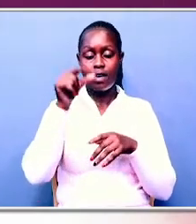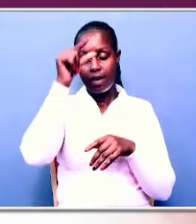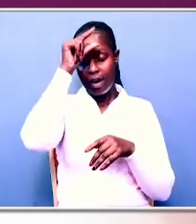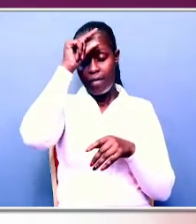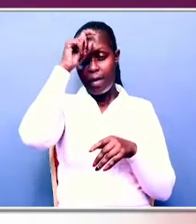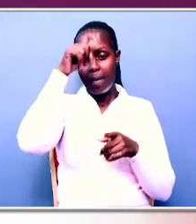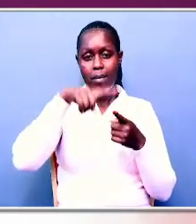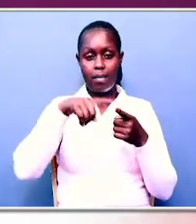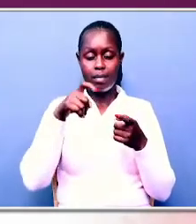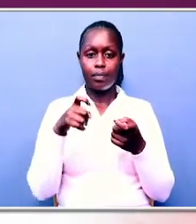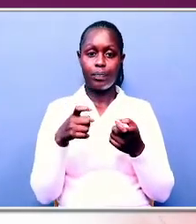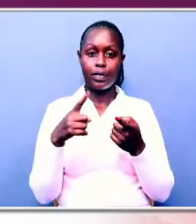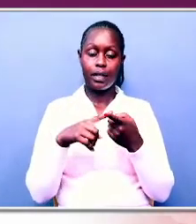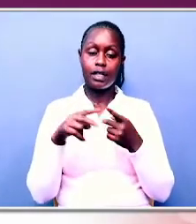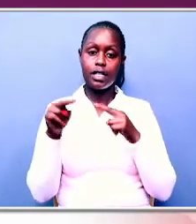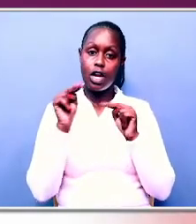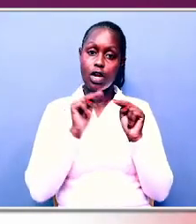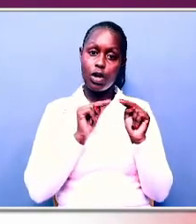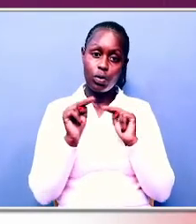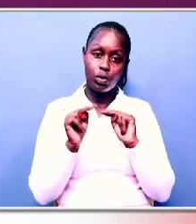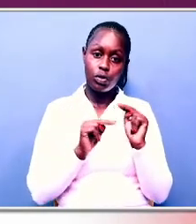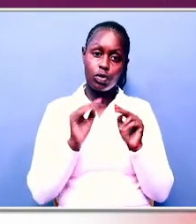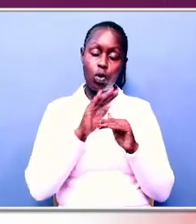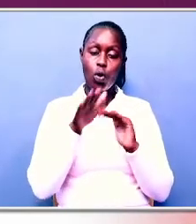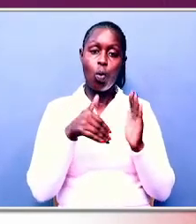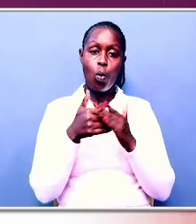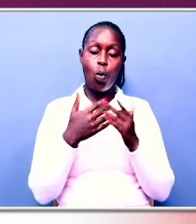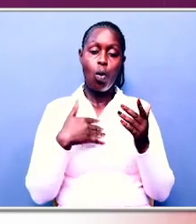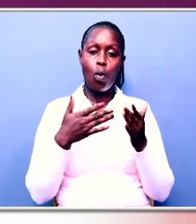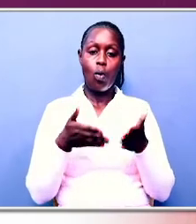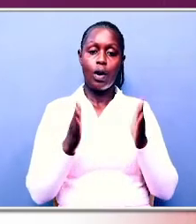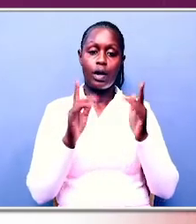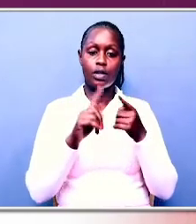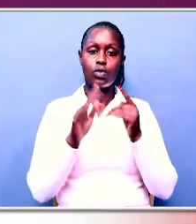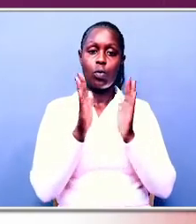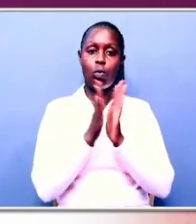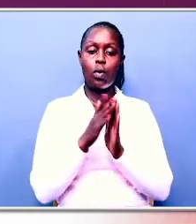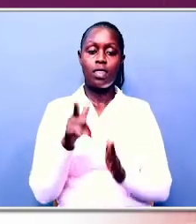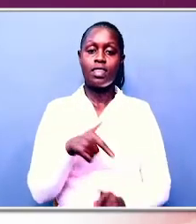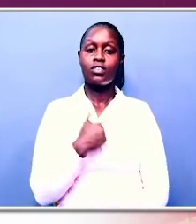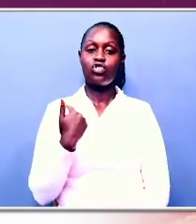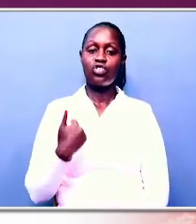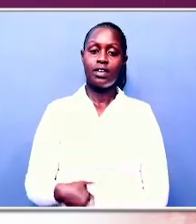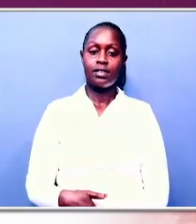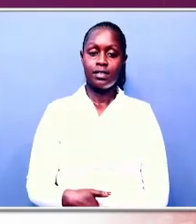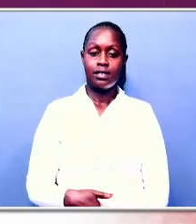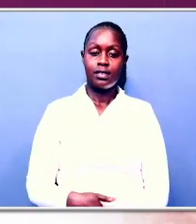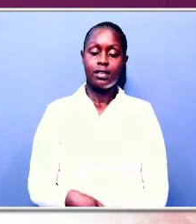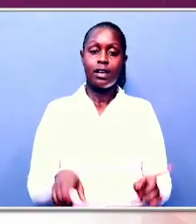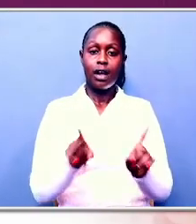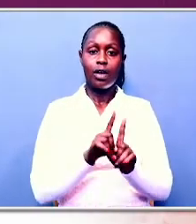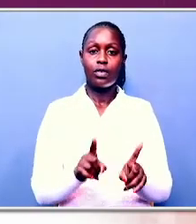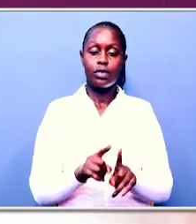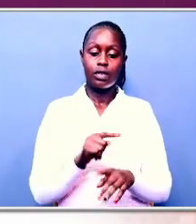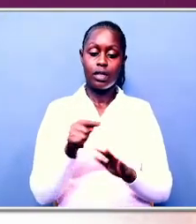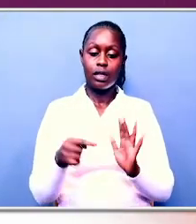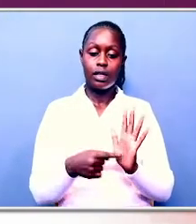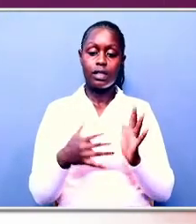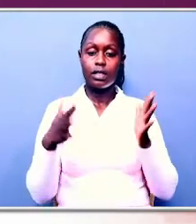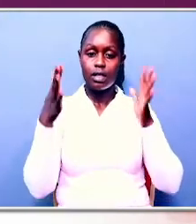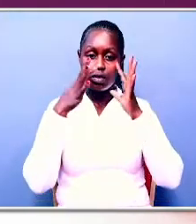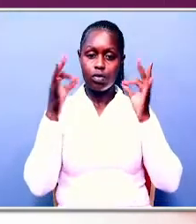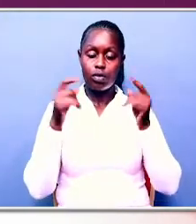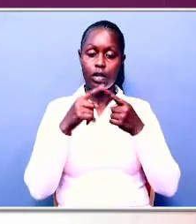must actually negotiate federal terms with the Chinese. And if you are